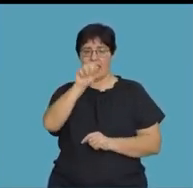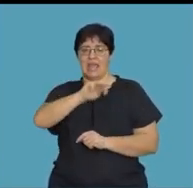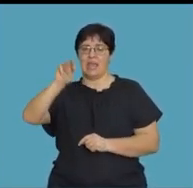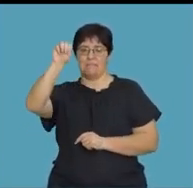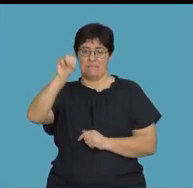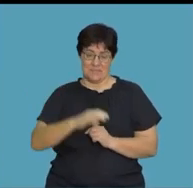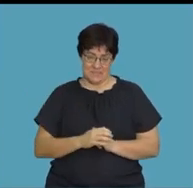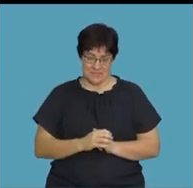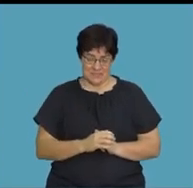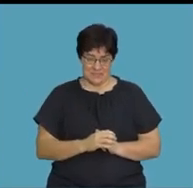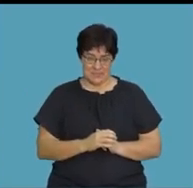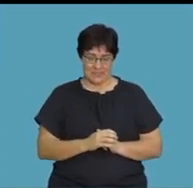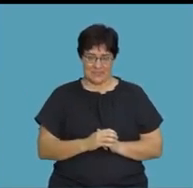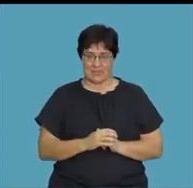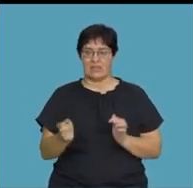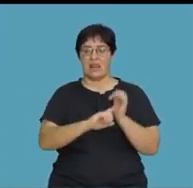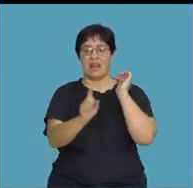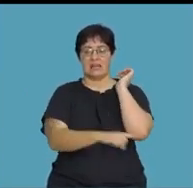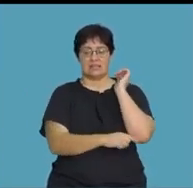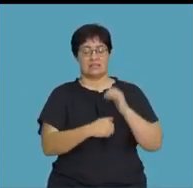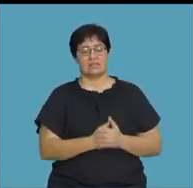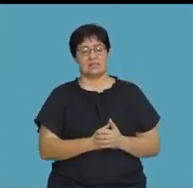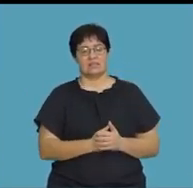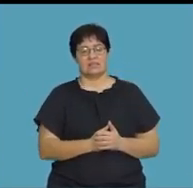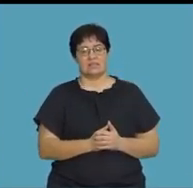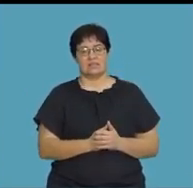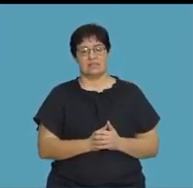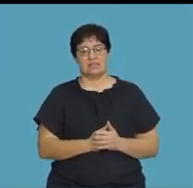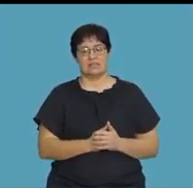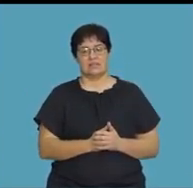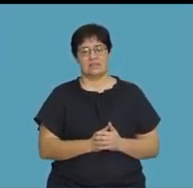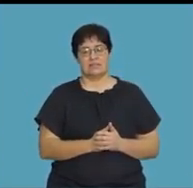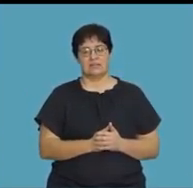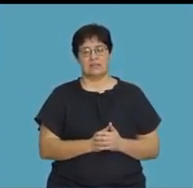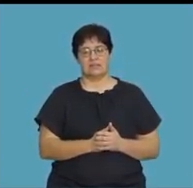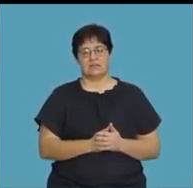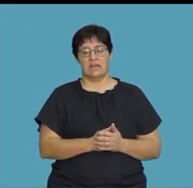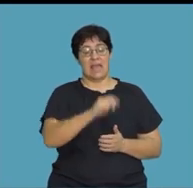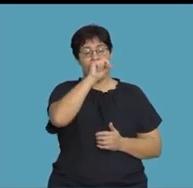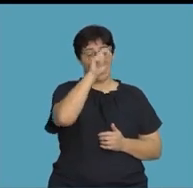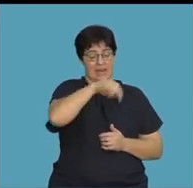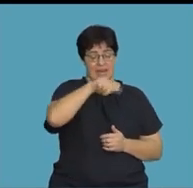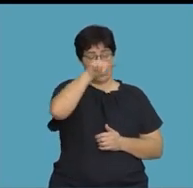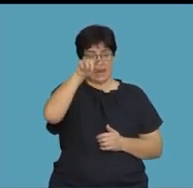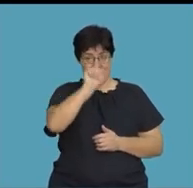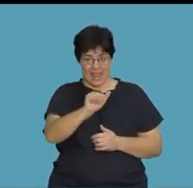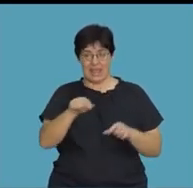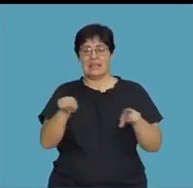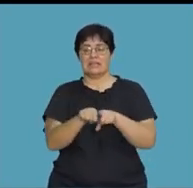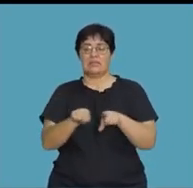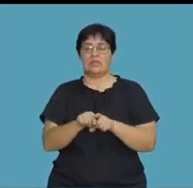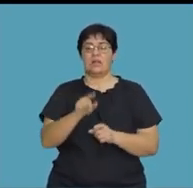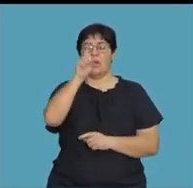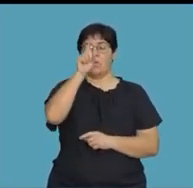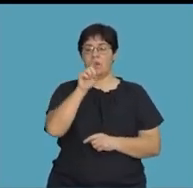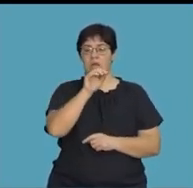the exponent of m, right? And then the last one will be the nth root of a will be the same